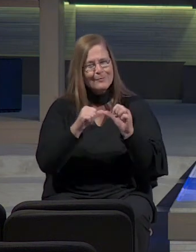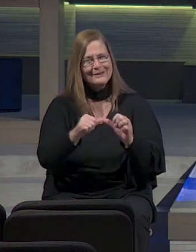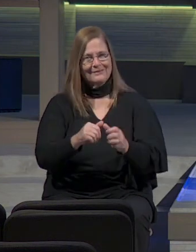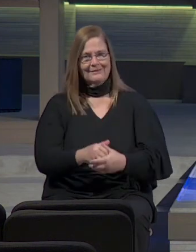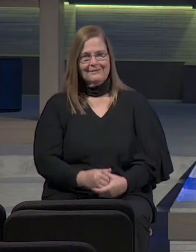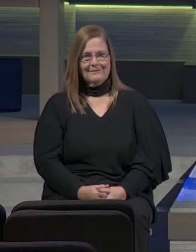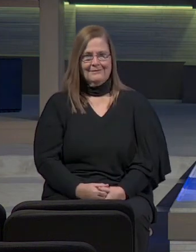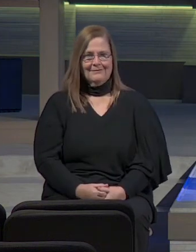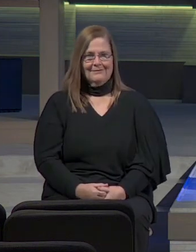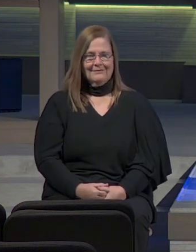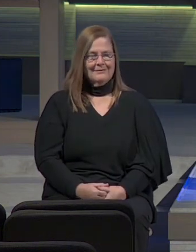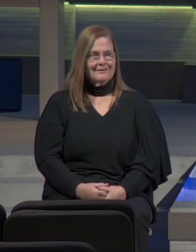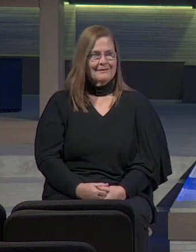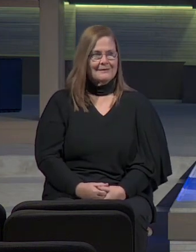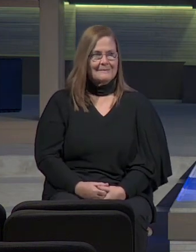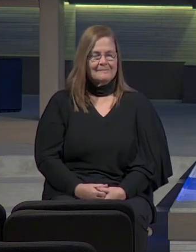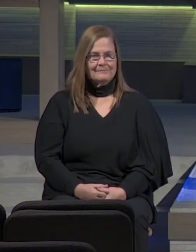there.